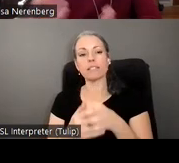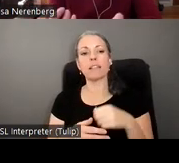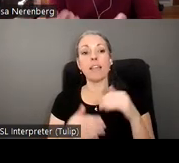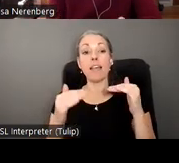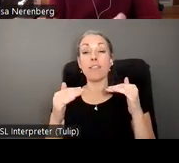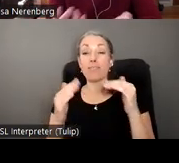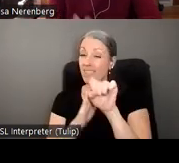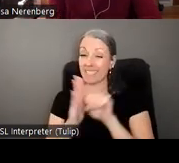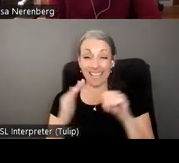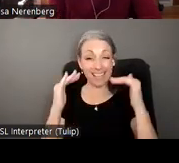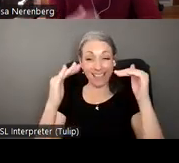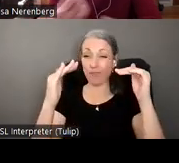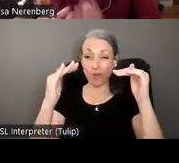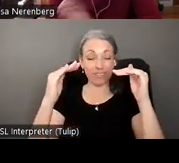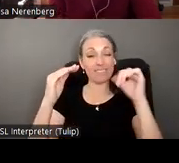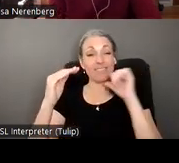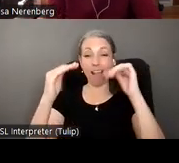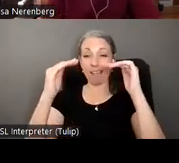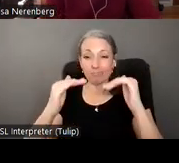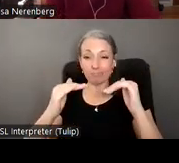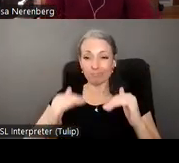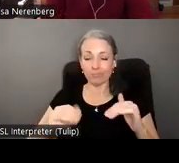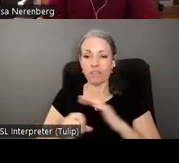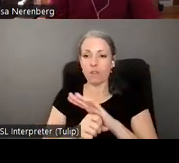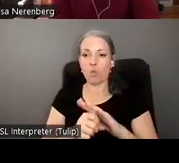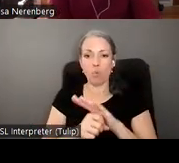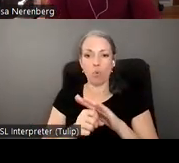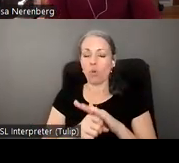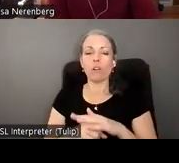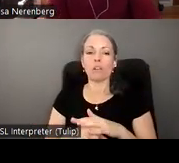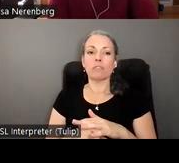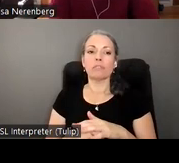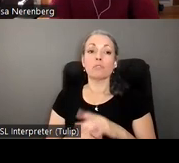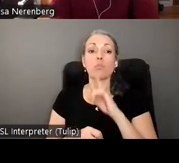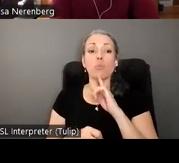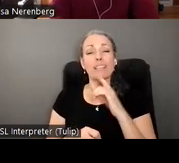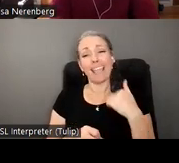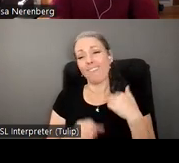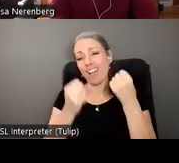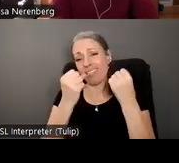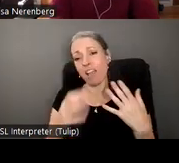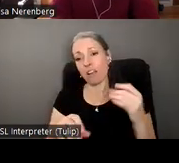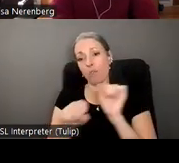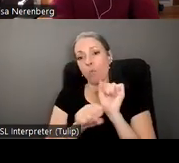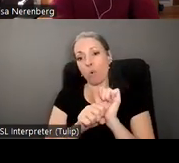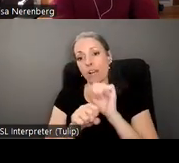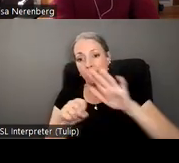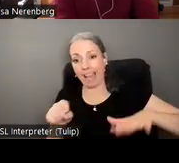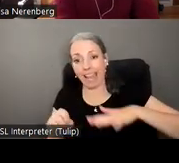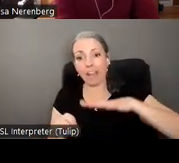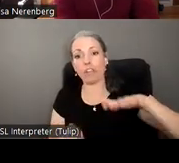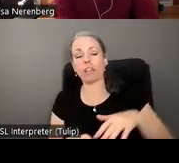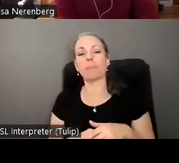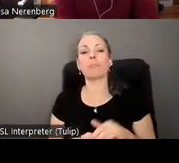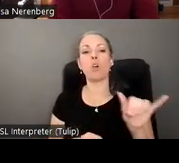doesn't filter down to the local level and vice versa so i still think we have some work to do in that area we'd